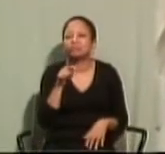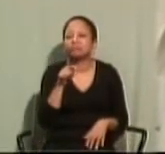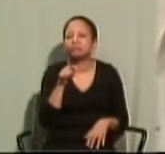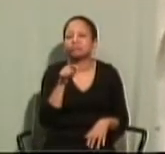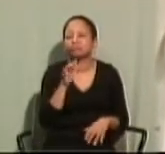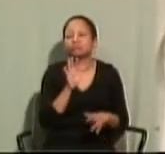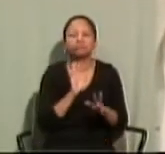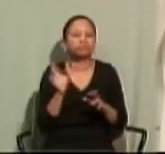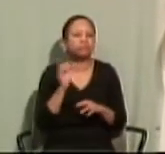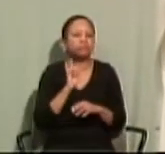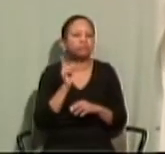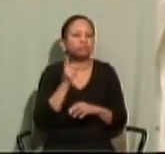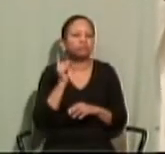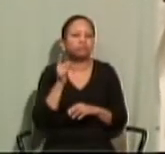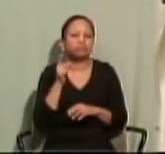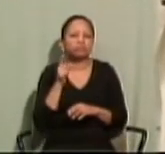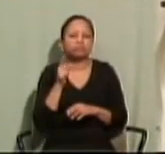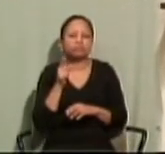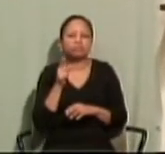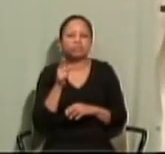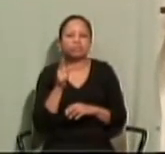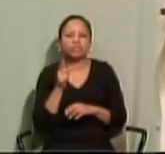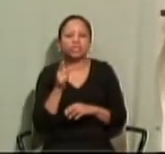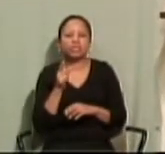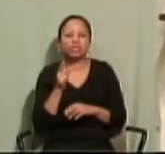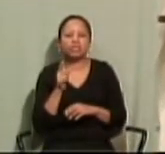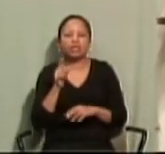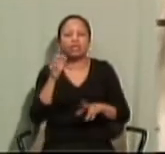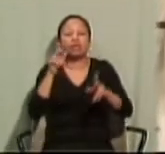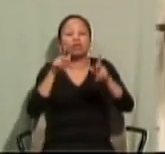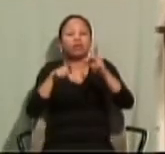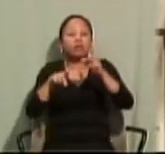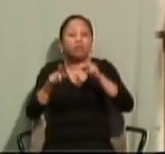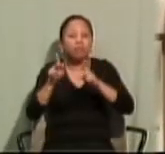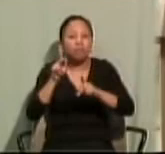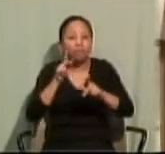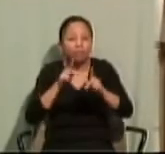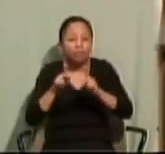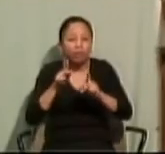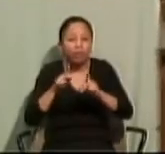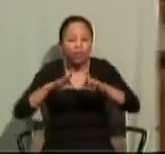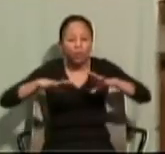And on the other hand, those who are ministering the justice,